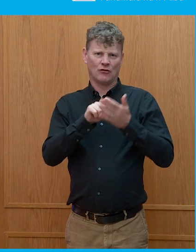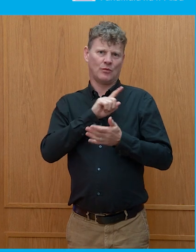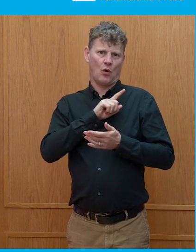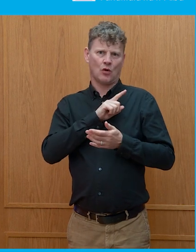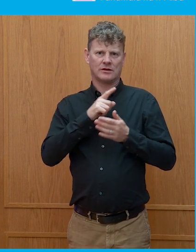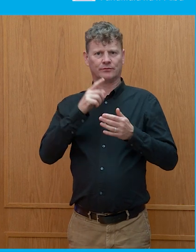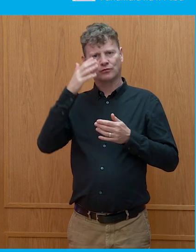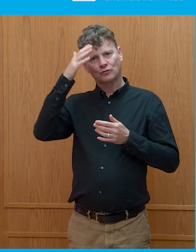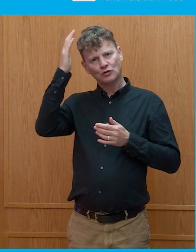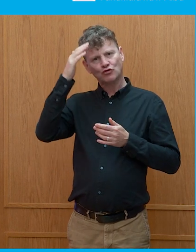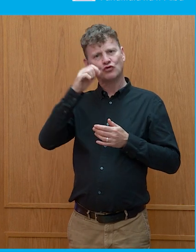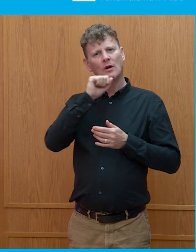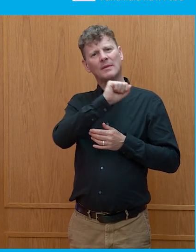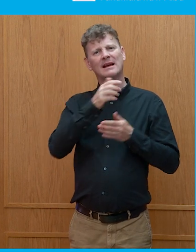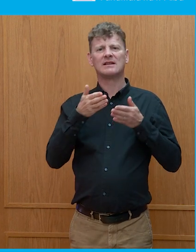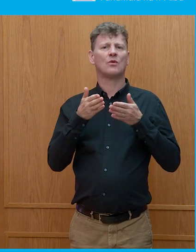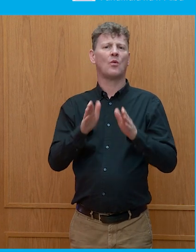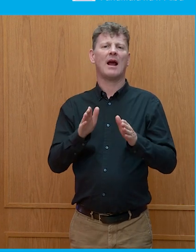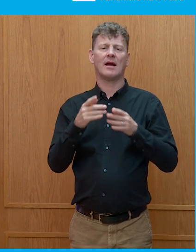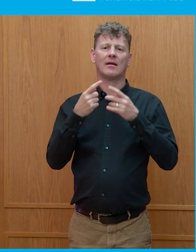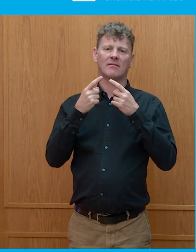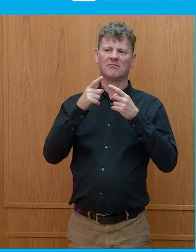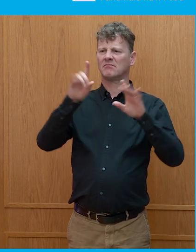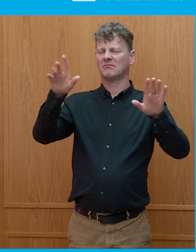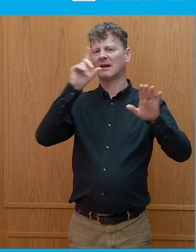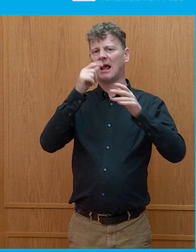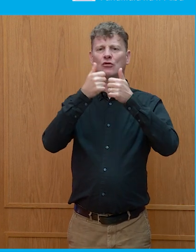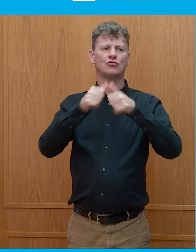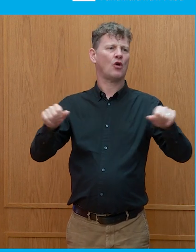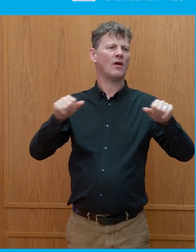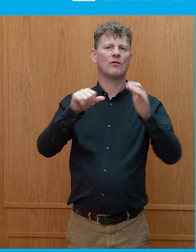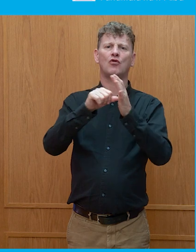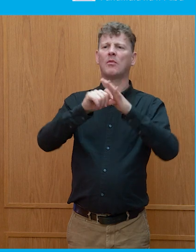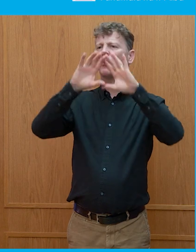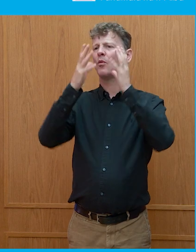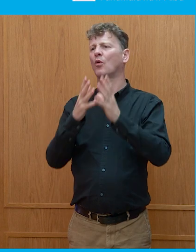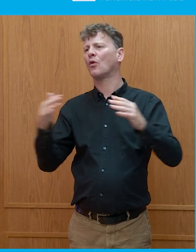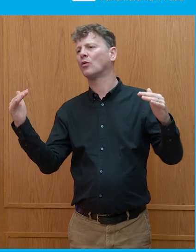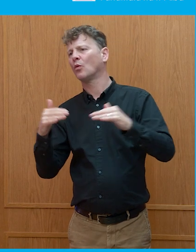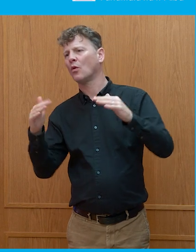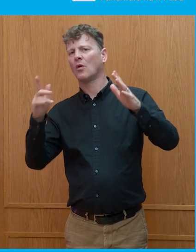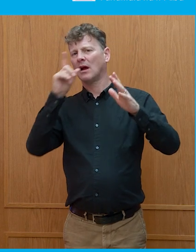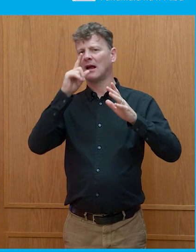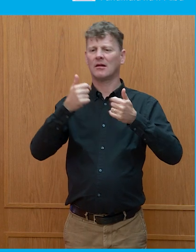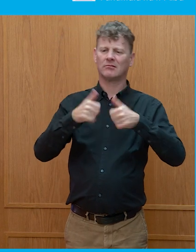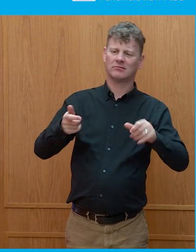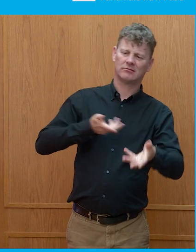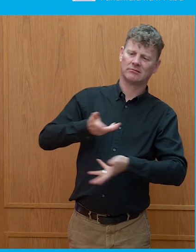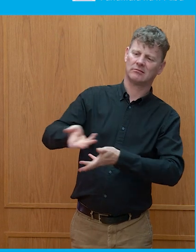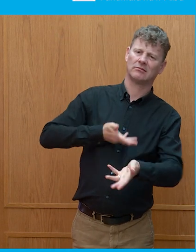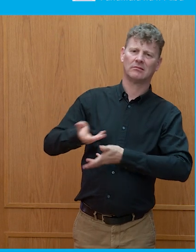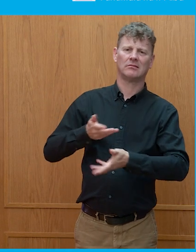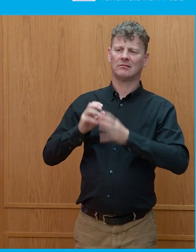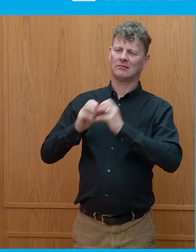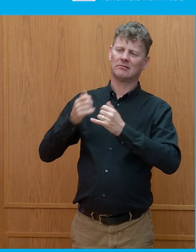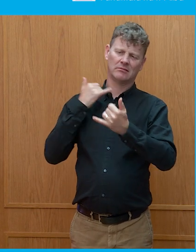of tendency to tell the world that he can solve every war that's going on, you know, within a couple of hours or whatever. So, a couple